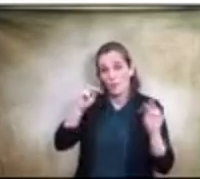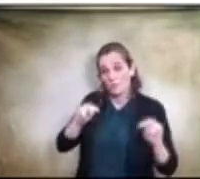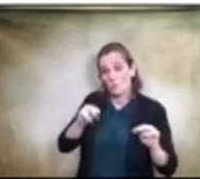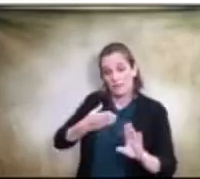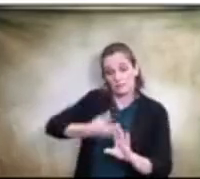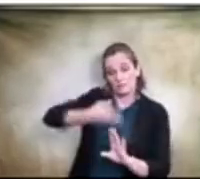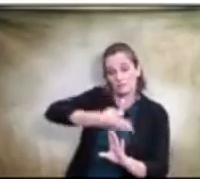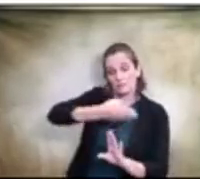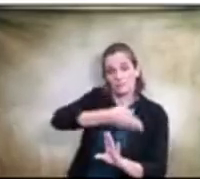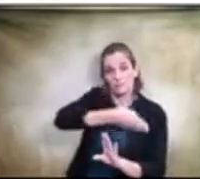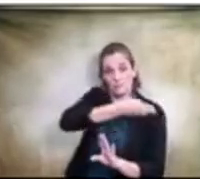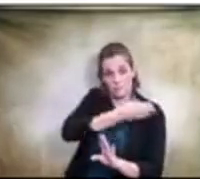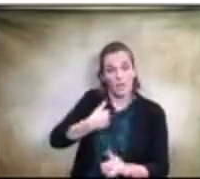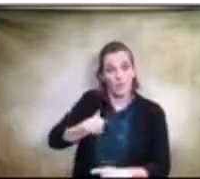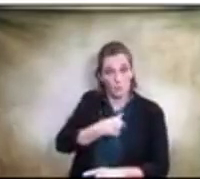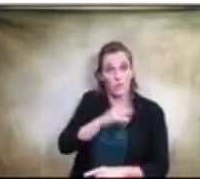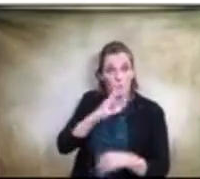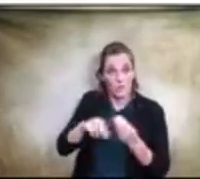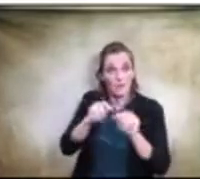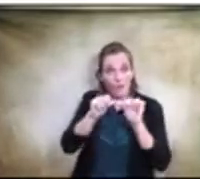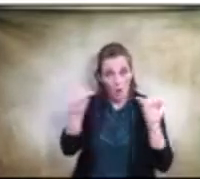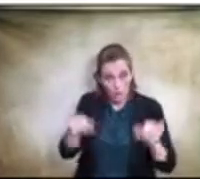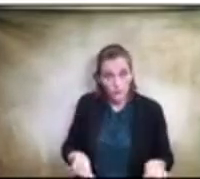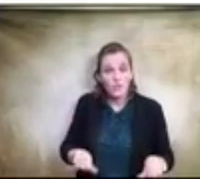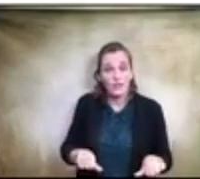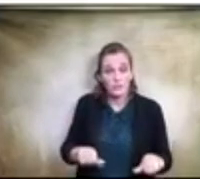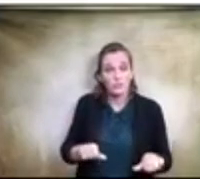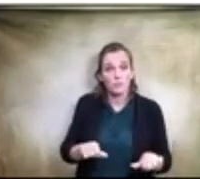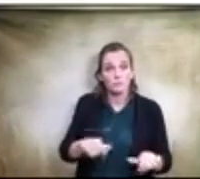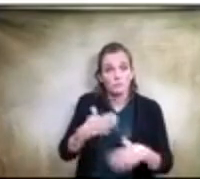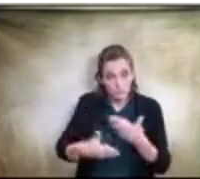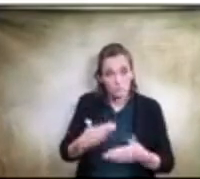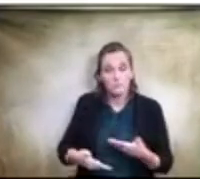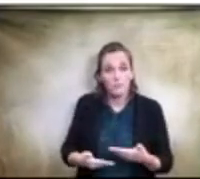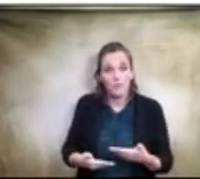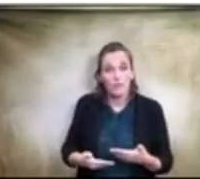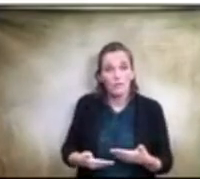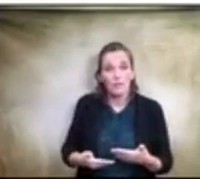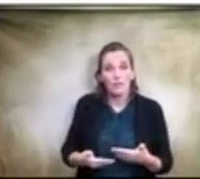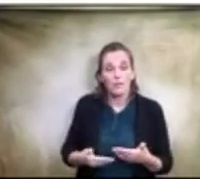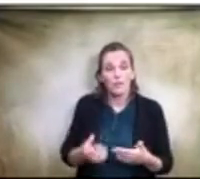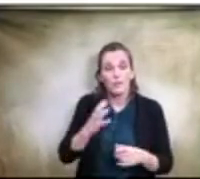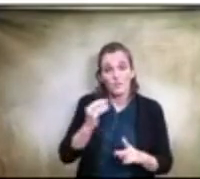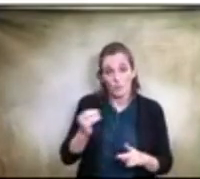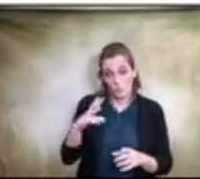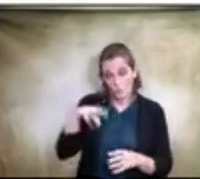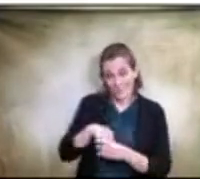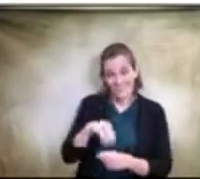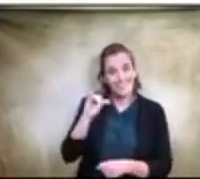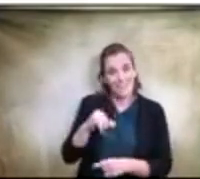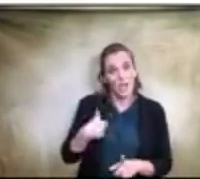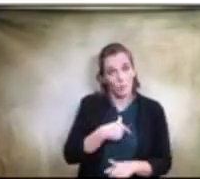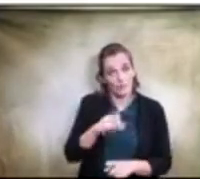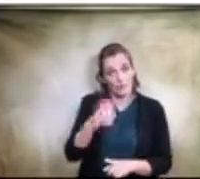we had talked about architects prior and we tabled it, so, you know, within that, I think we need to understand and me